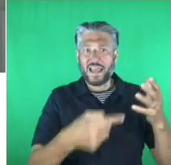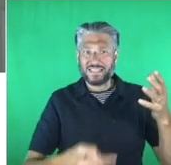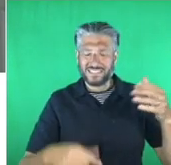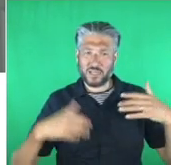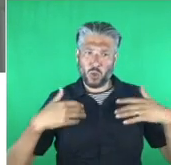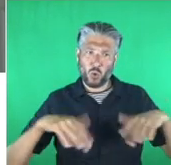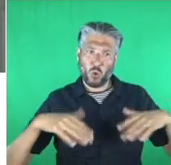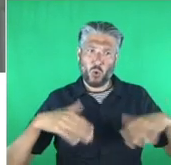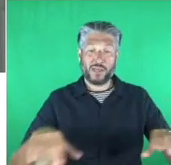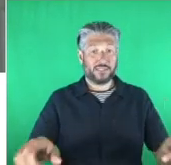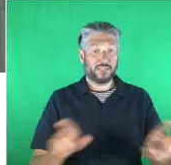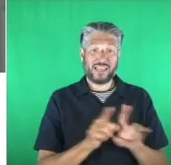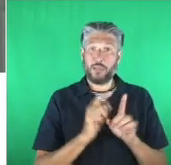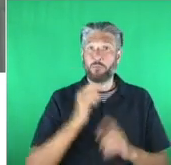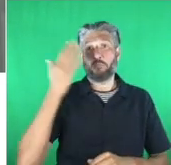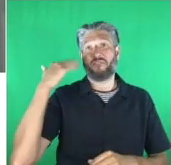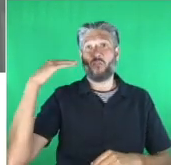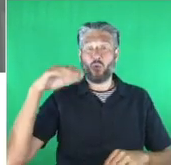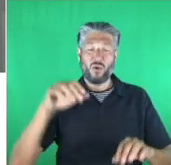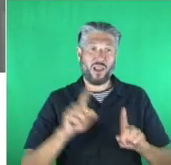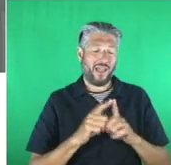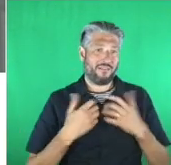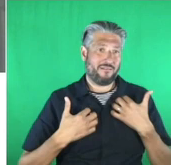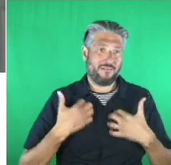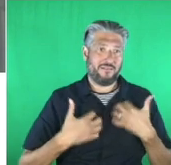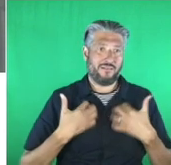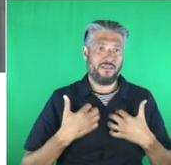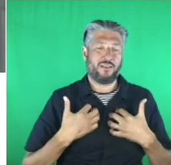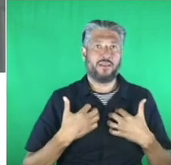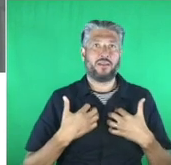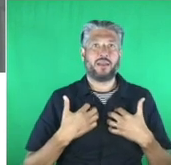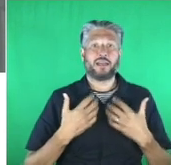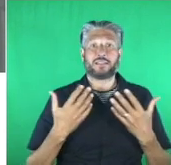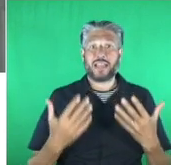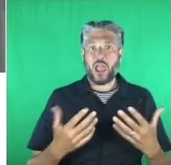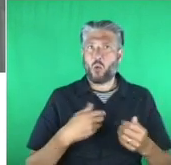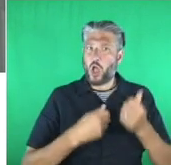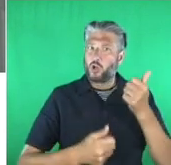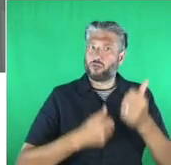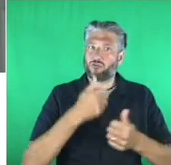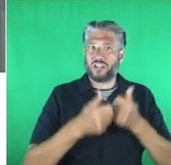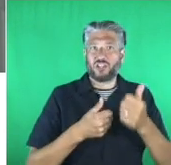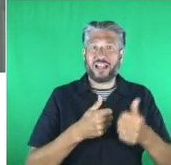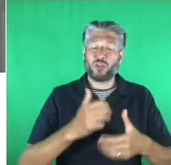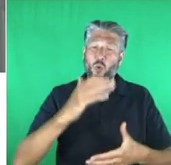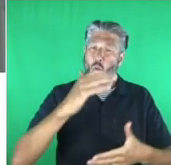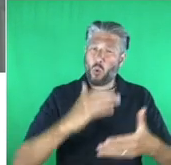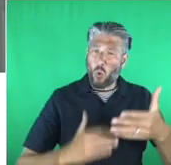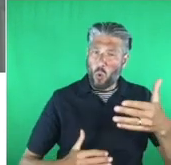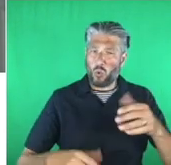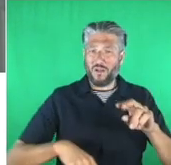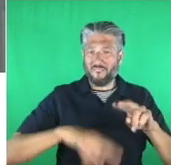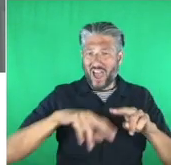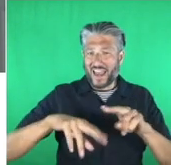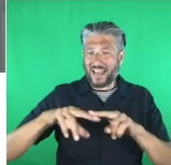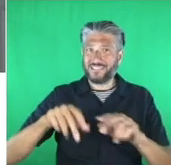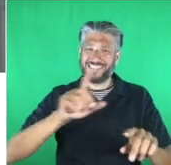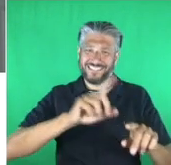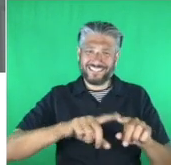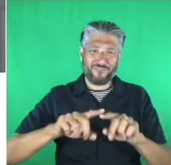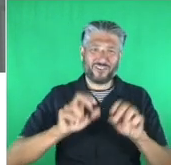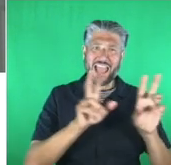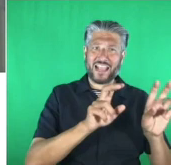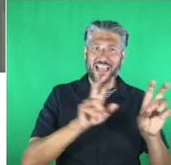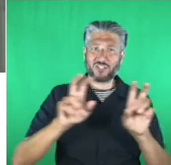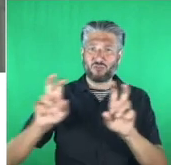as it has ever been. I want to congratulate every finalist in every category. You're all doing awe-inspiring